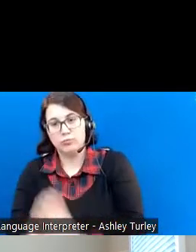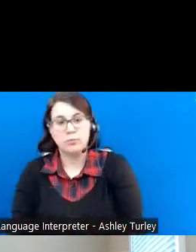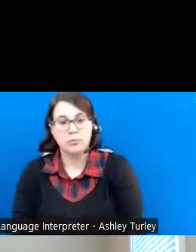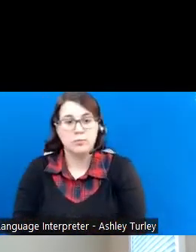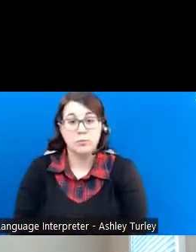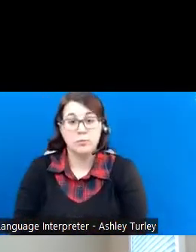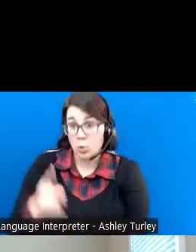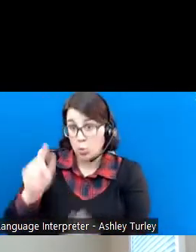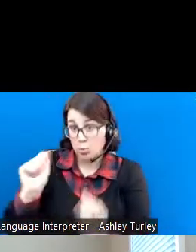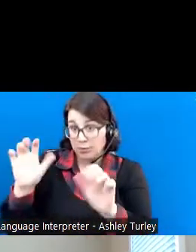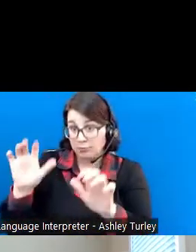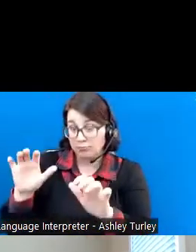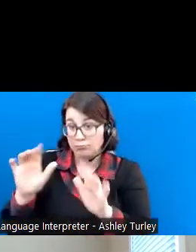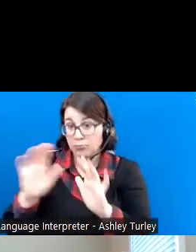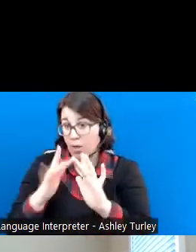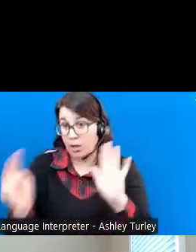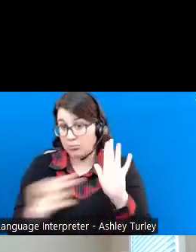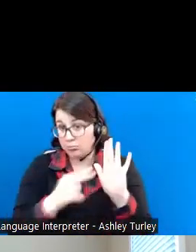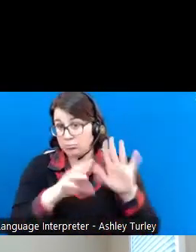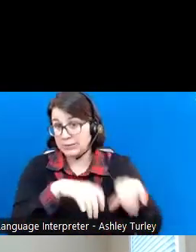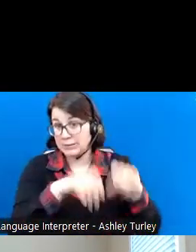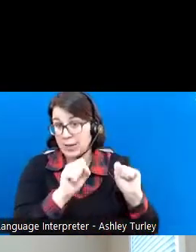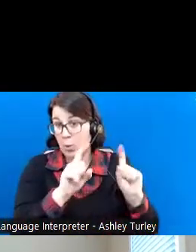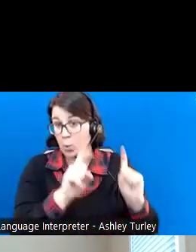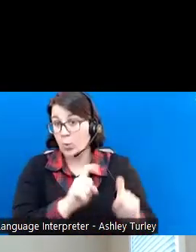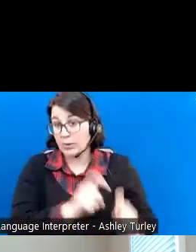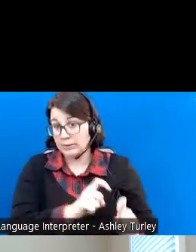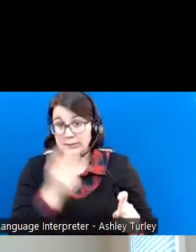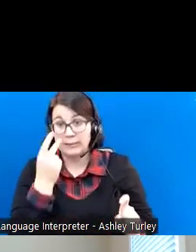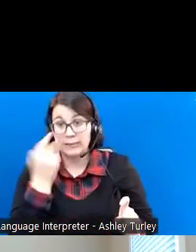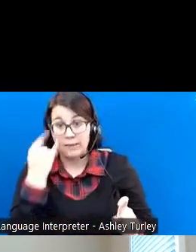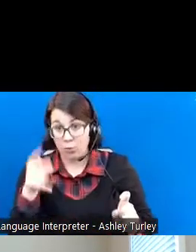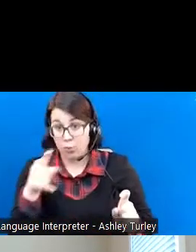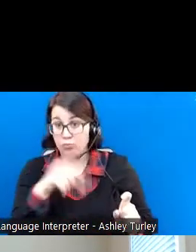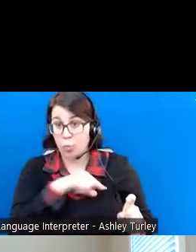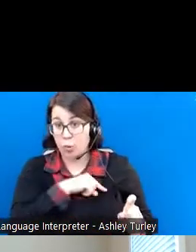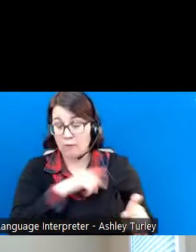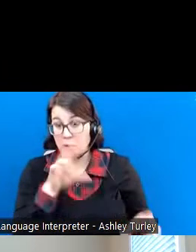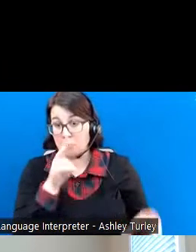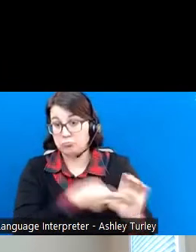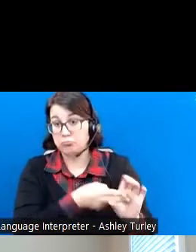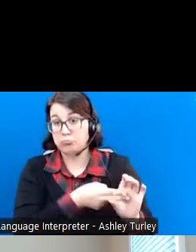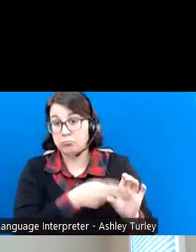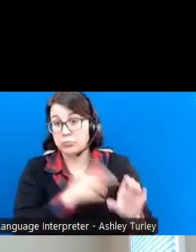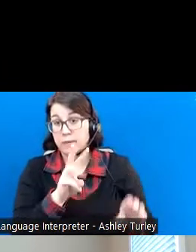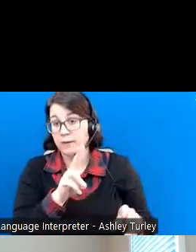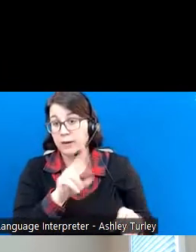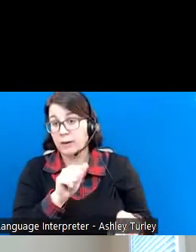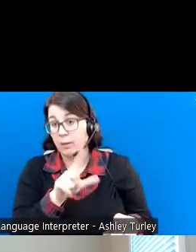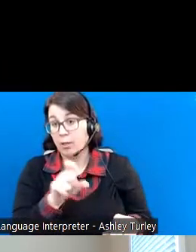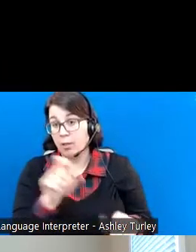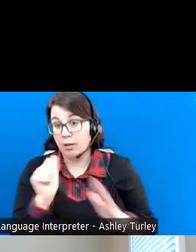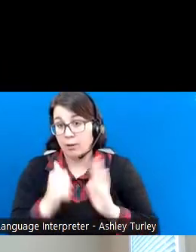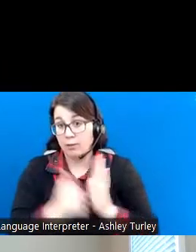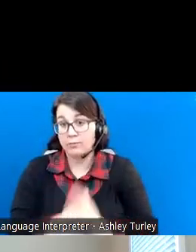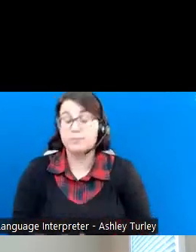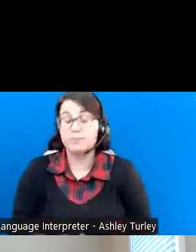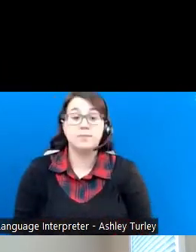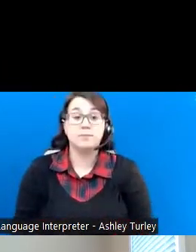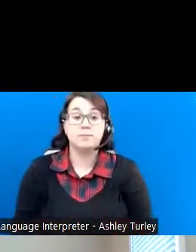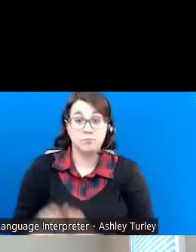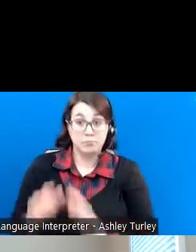quiz to determine if they're eligible to enroll in a WVABLE account. As far as enrollment, it is done